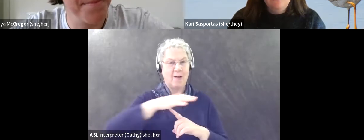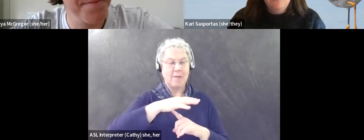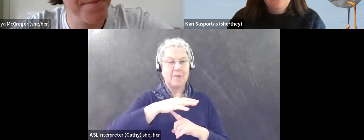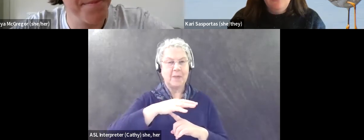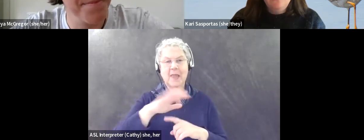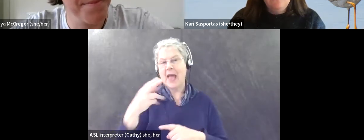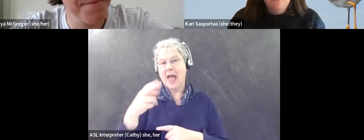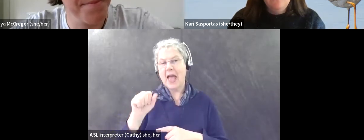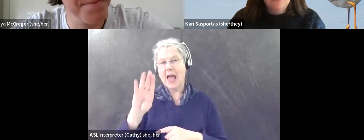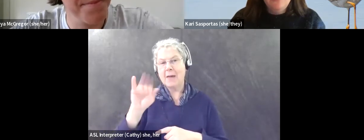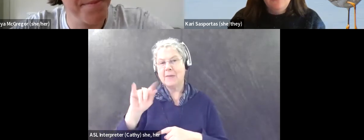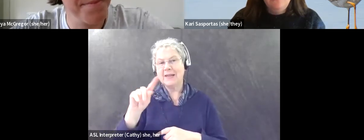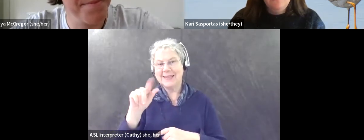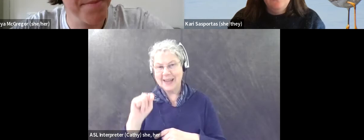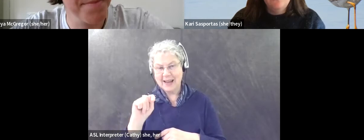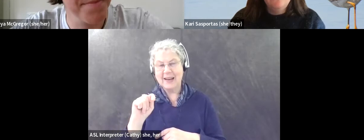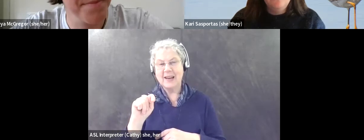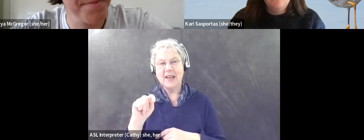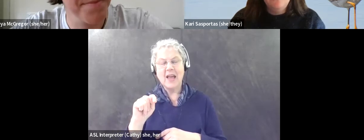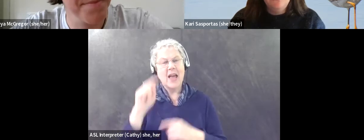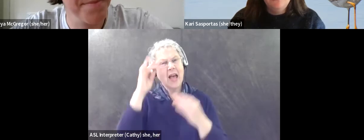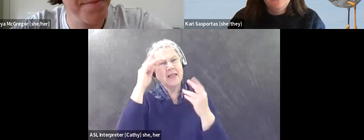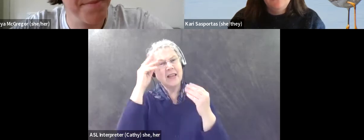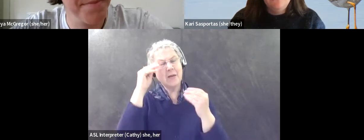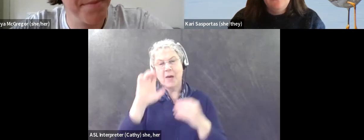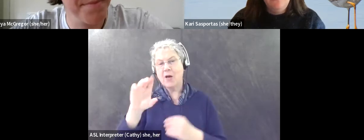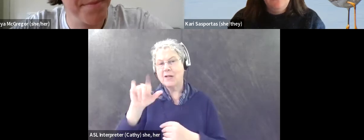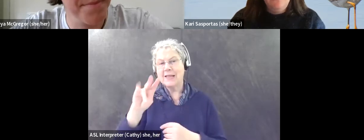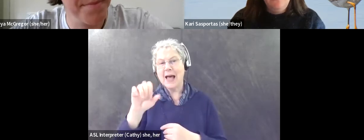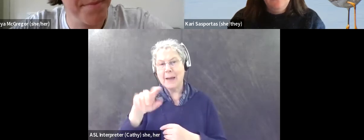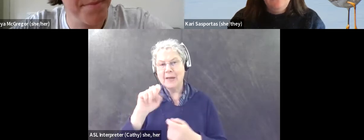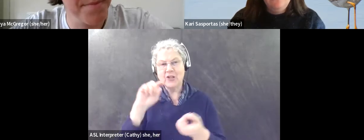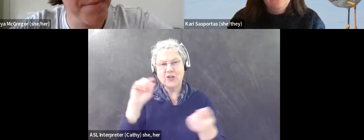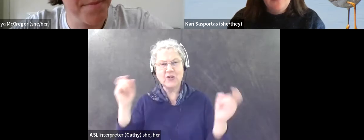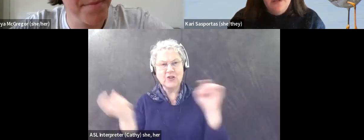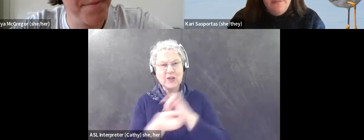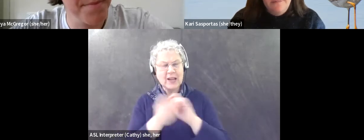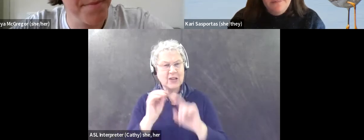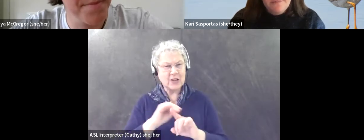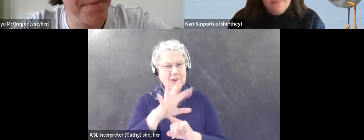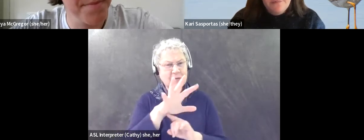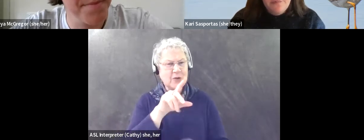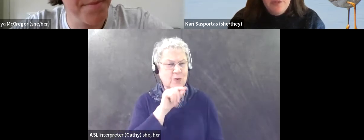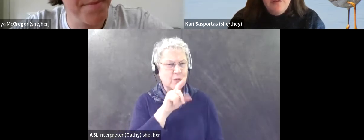thinking about climate change and in relation to birds and bird populations and, um,